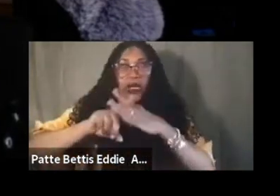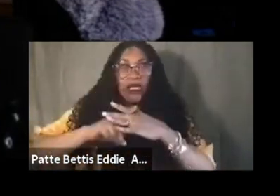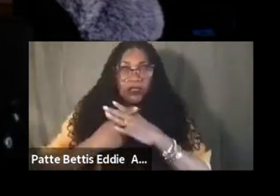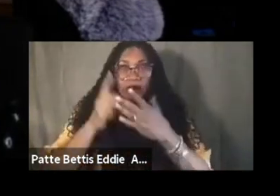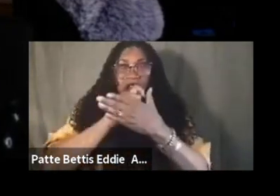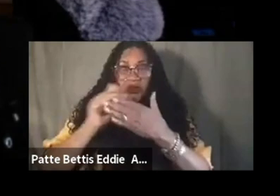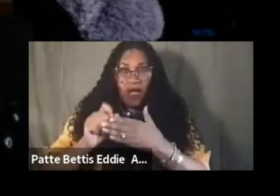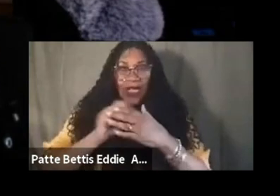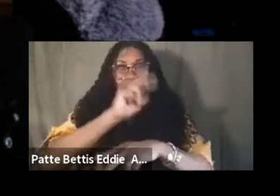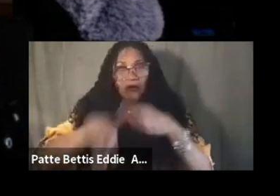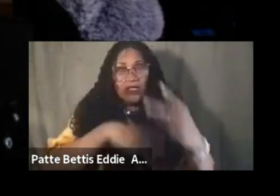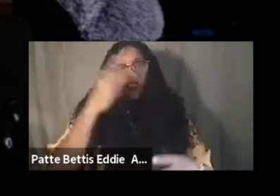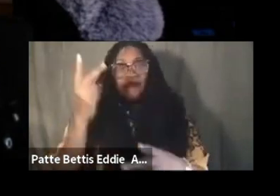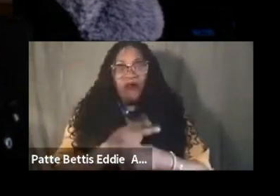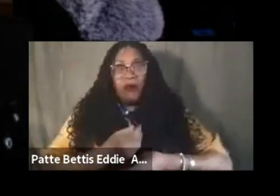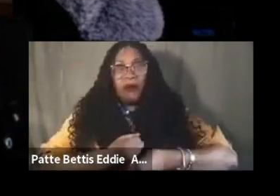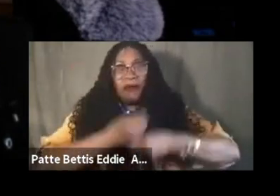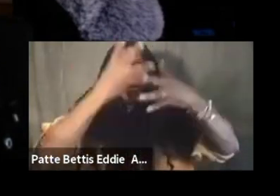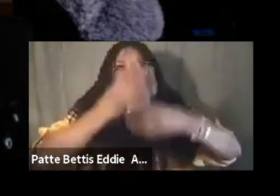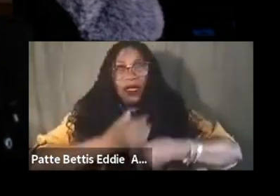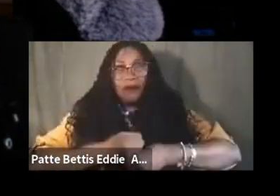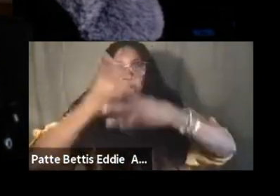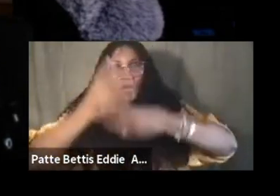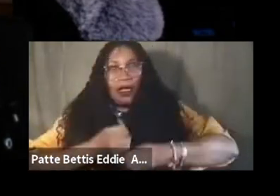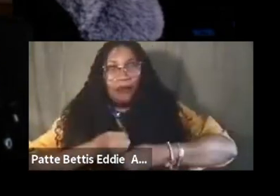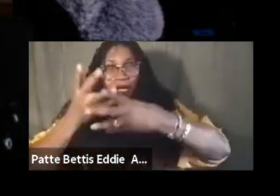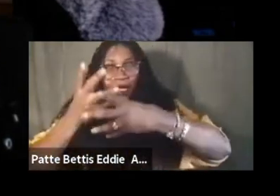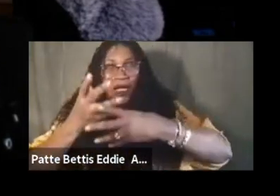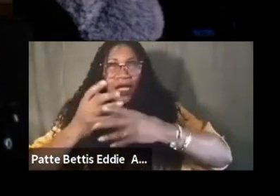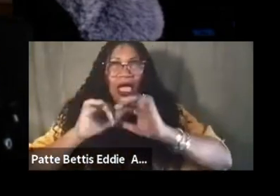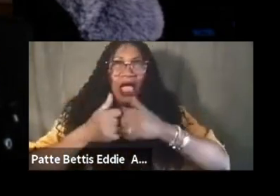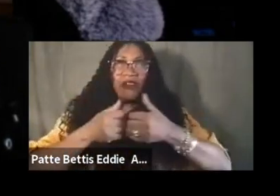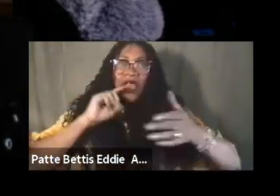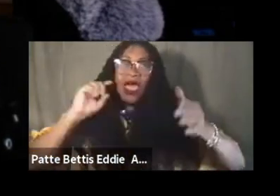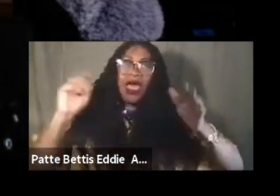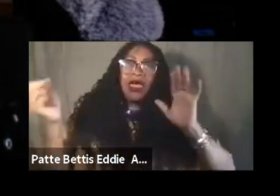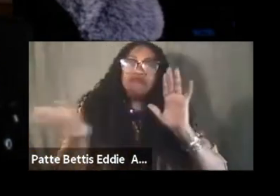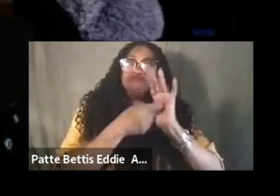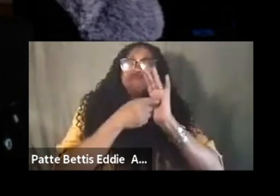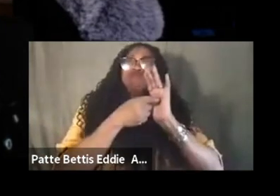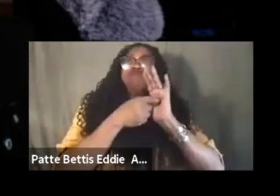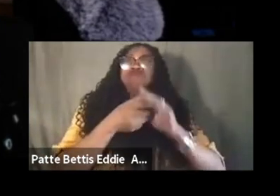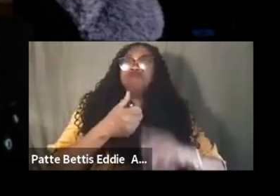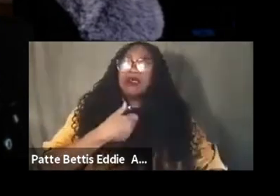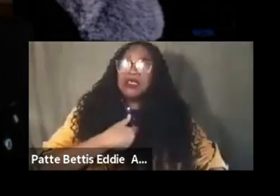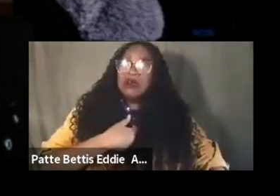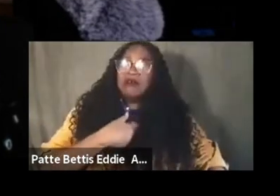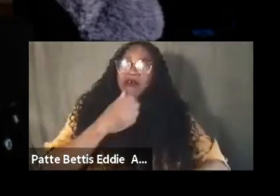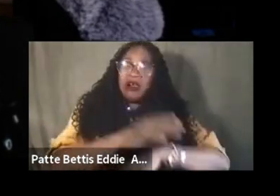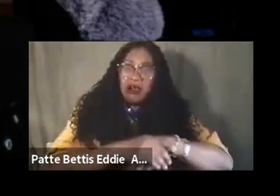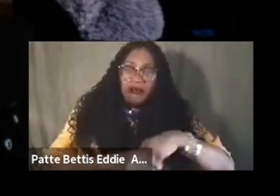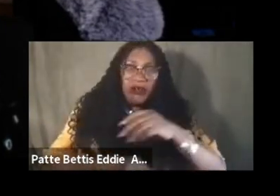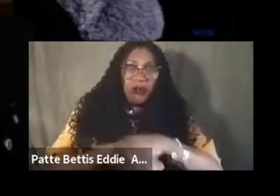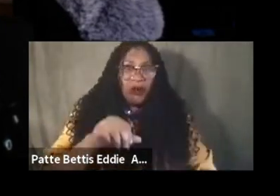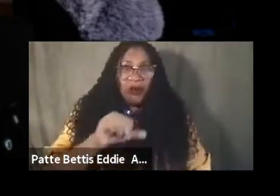was a form of expression and it was the way that i found comfortable to express myself i wasn't always